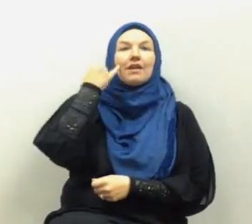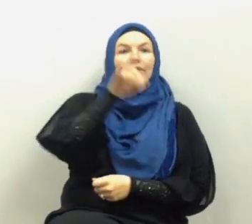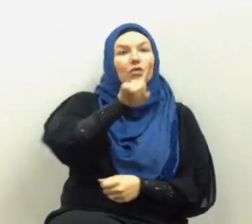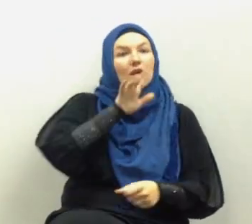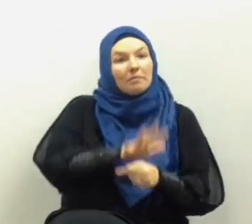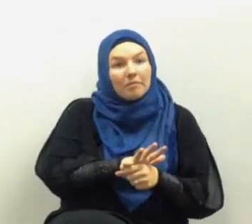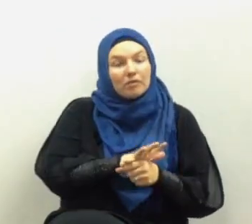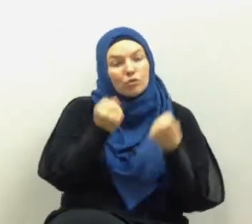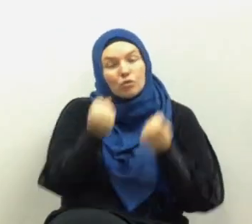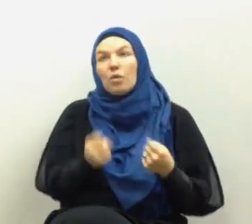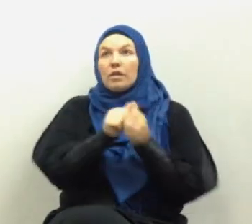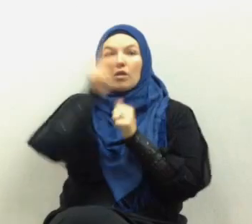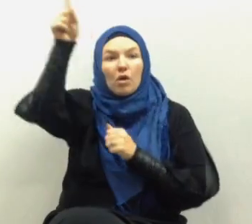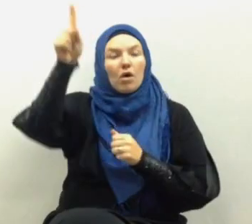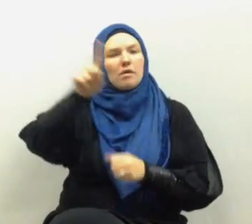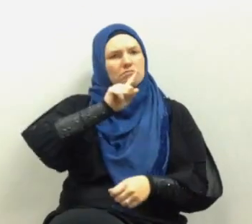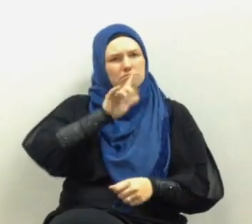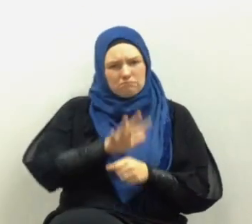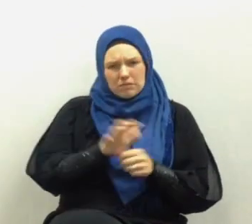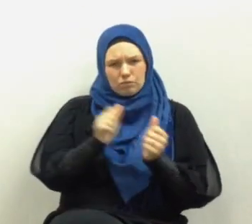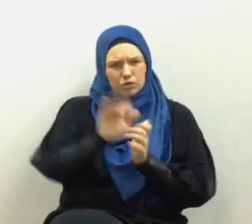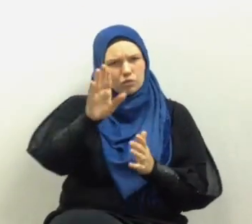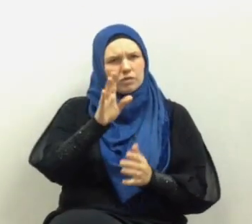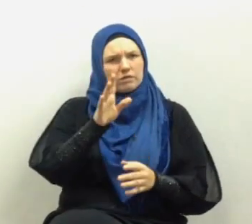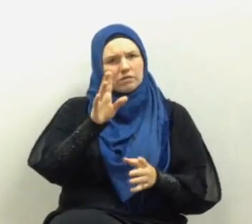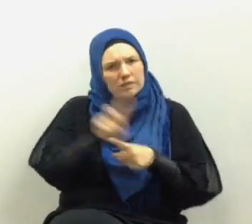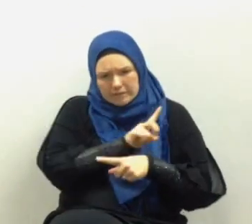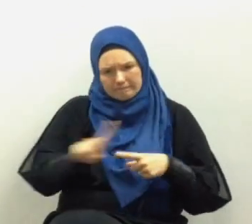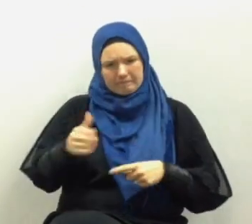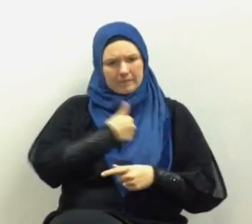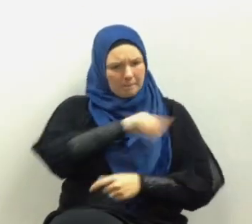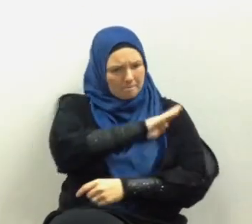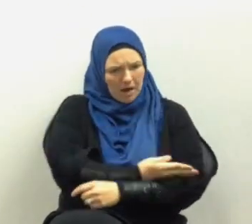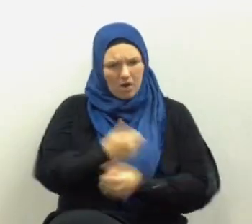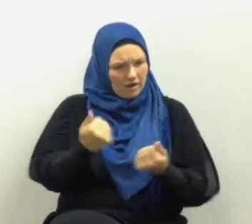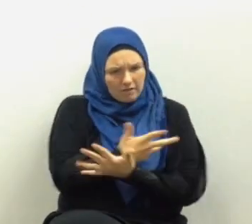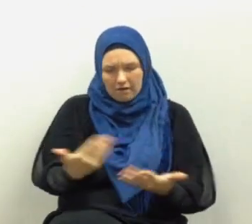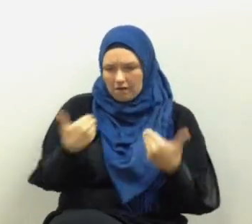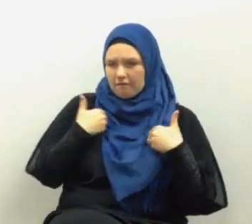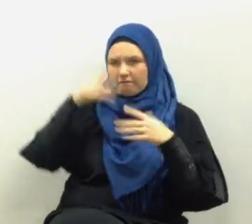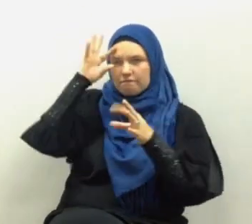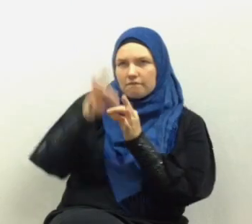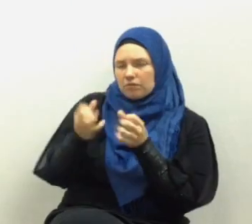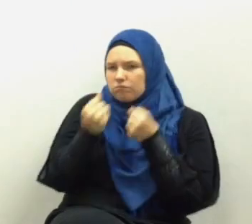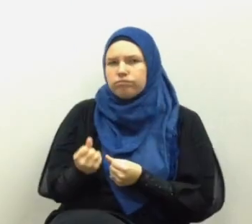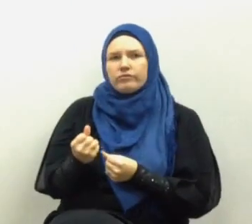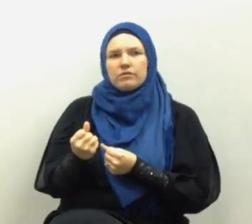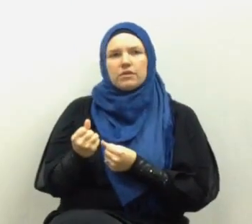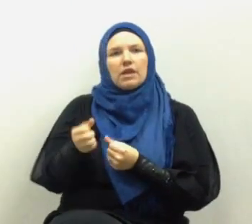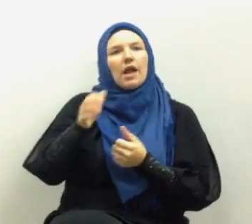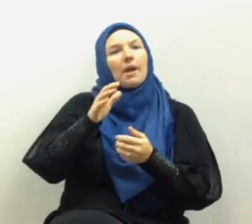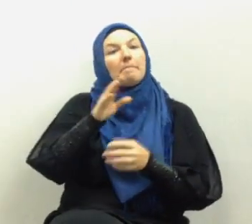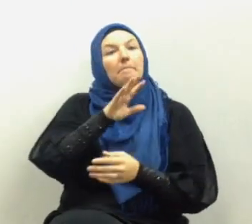the power of your commitment the power of your discipline the power of your resources and the